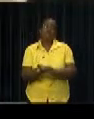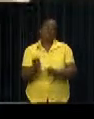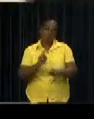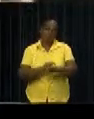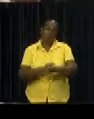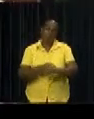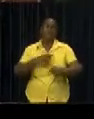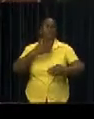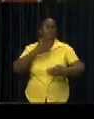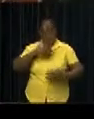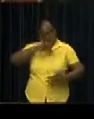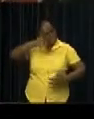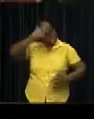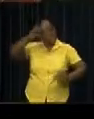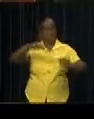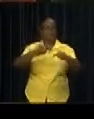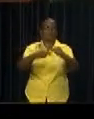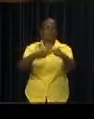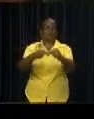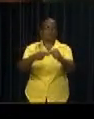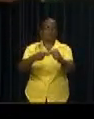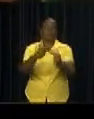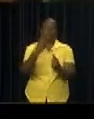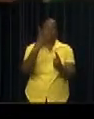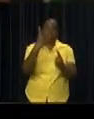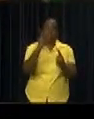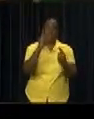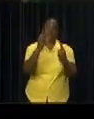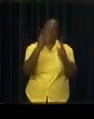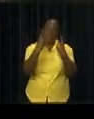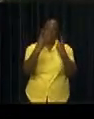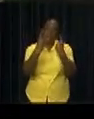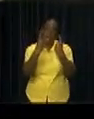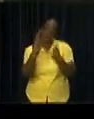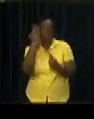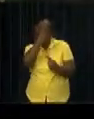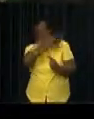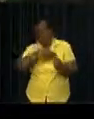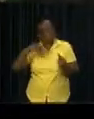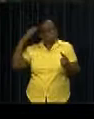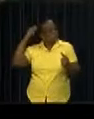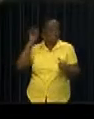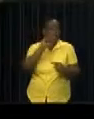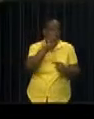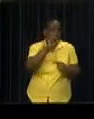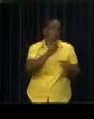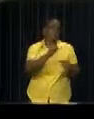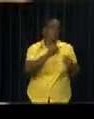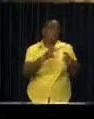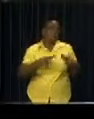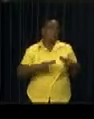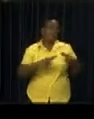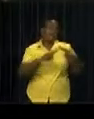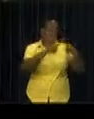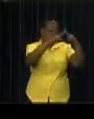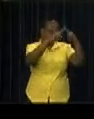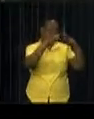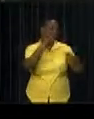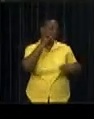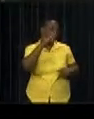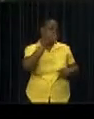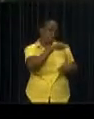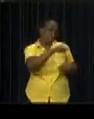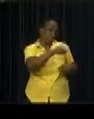developed in recent times. In the first half of 2011, Suriname established an embassy in Paris,